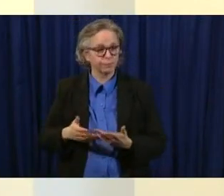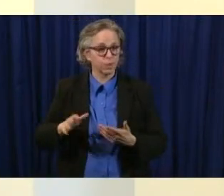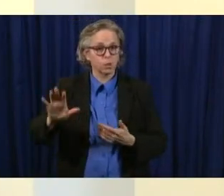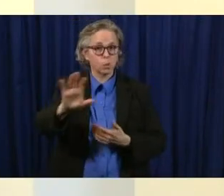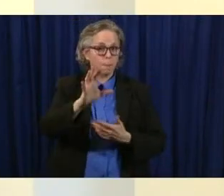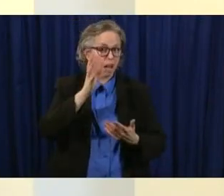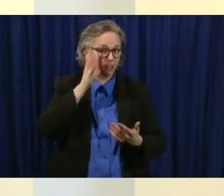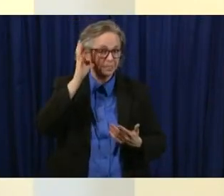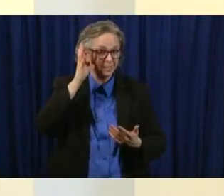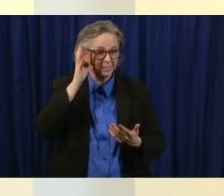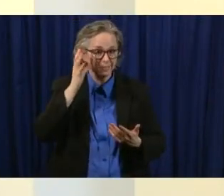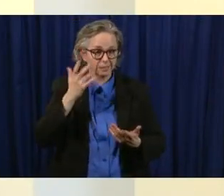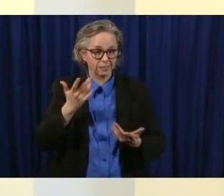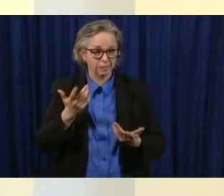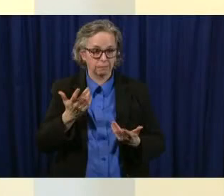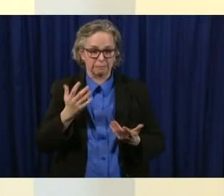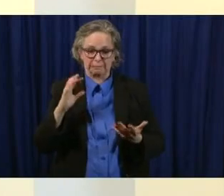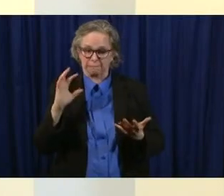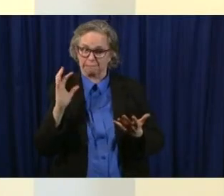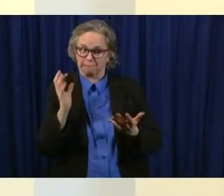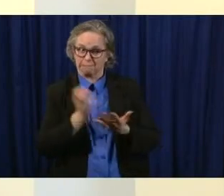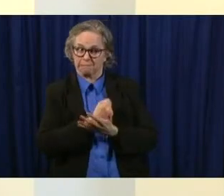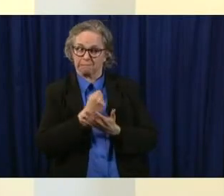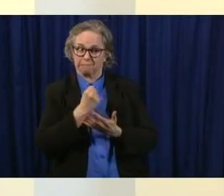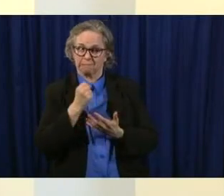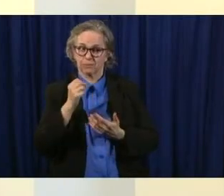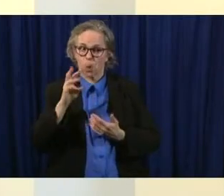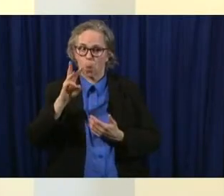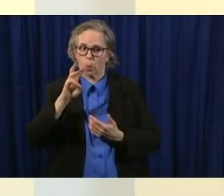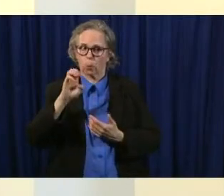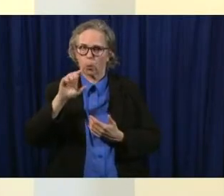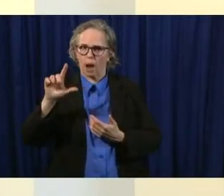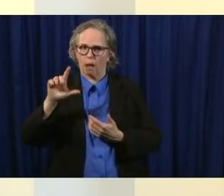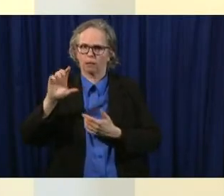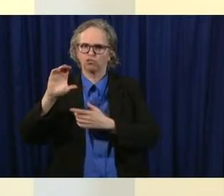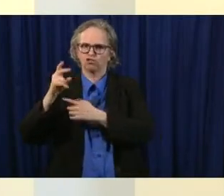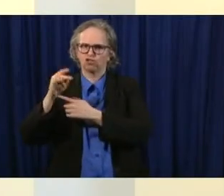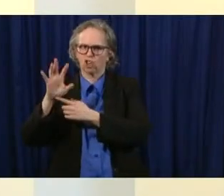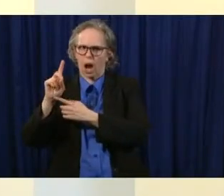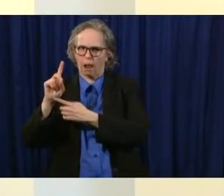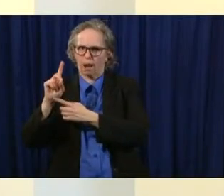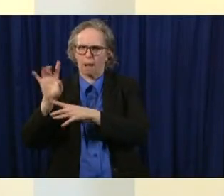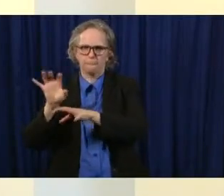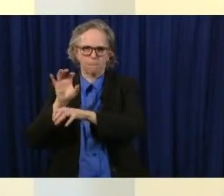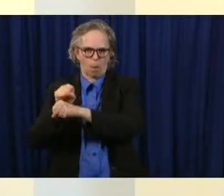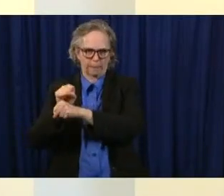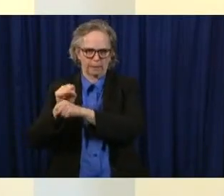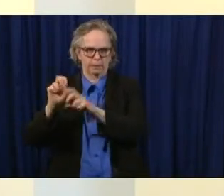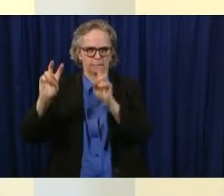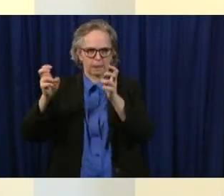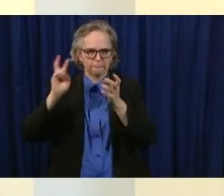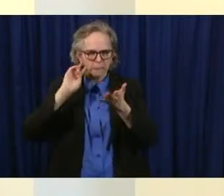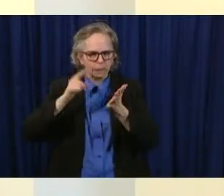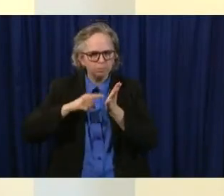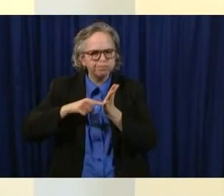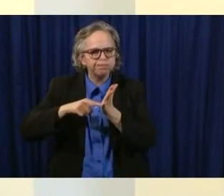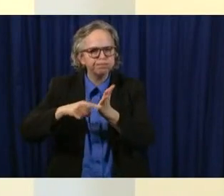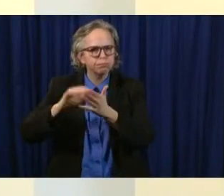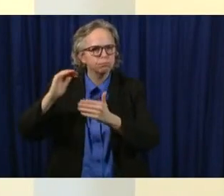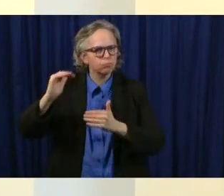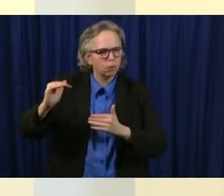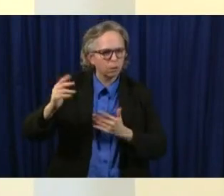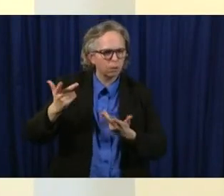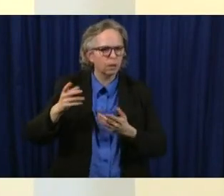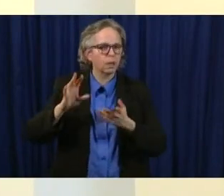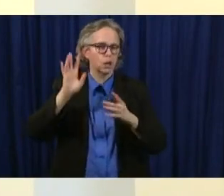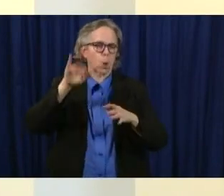we have postponed um some things that we'll be adding in some of those low risk things like getting mammograms or getting well kinds of